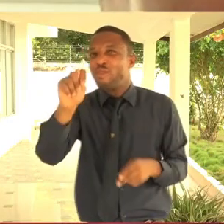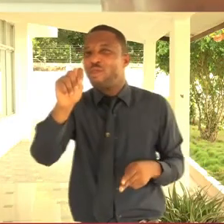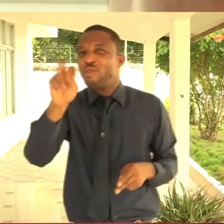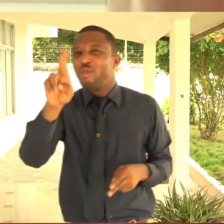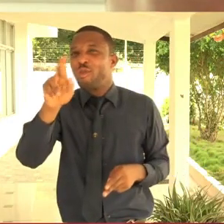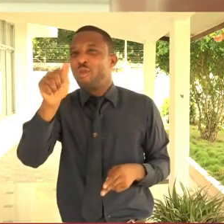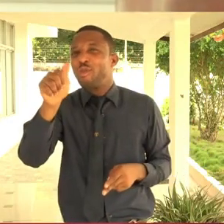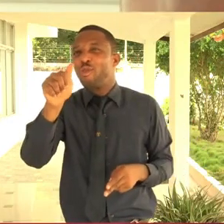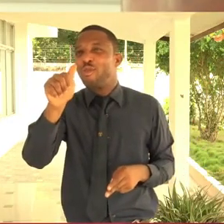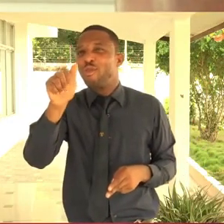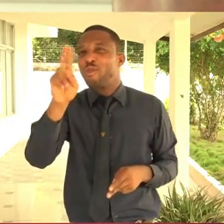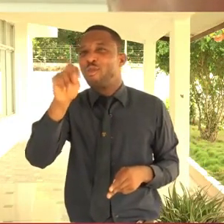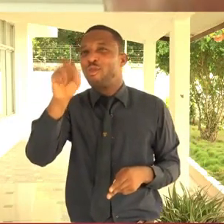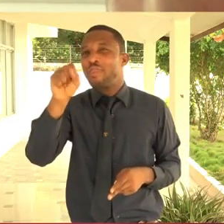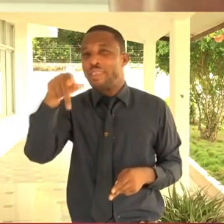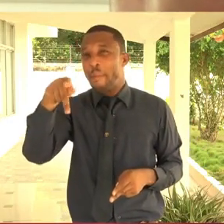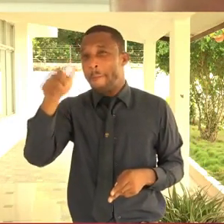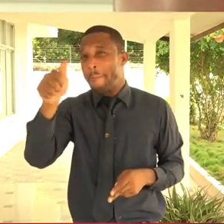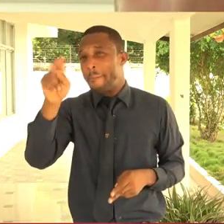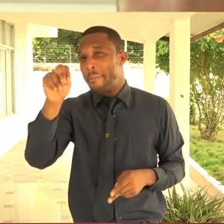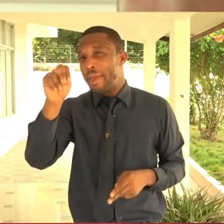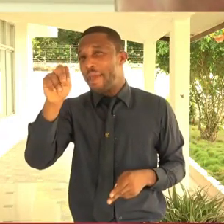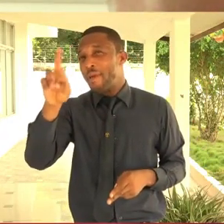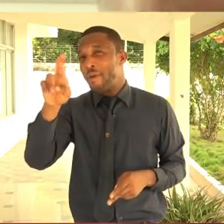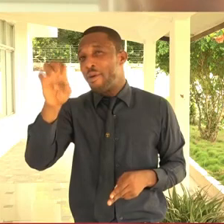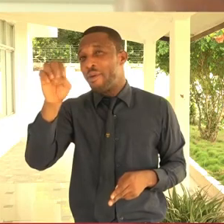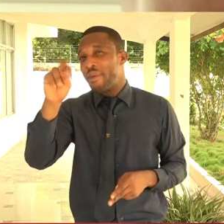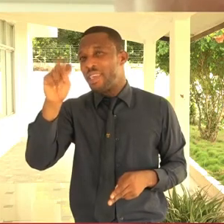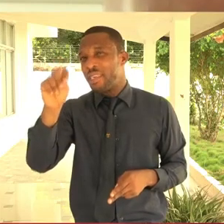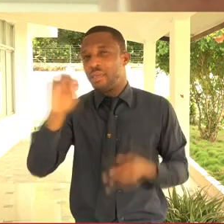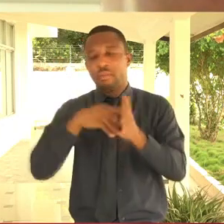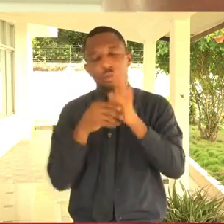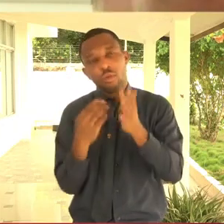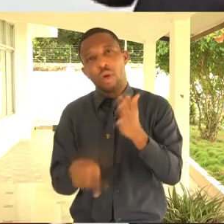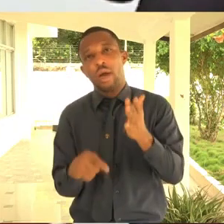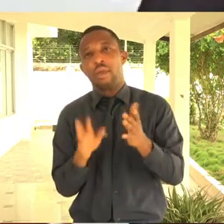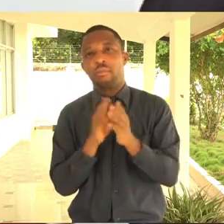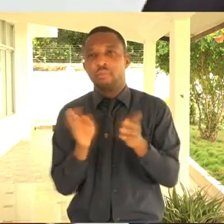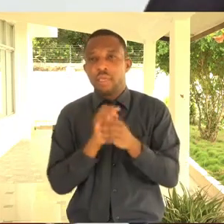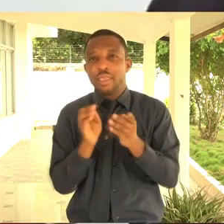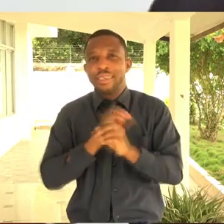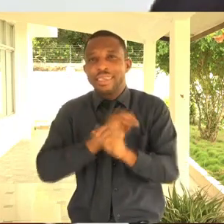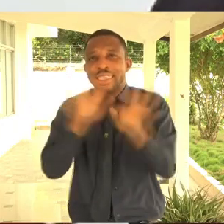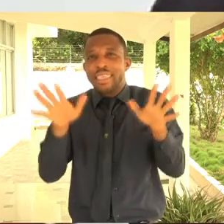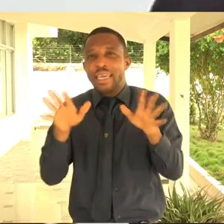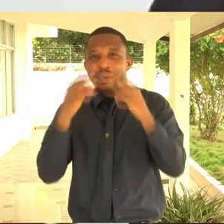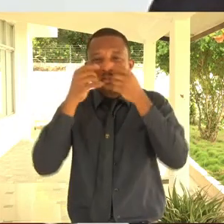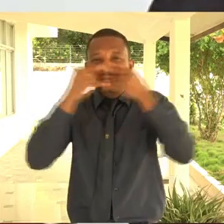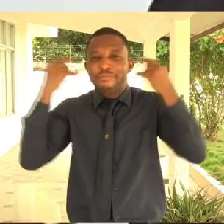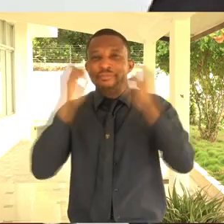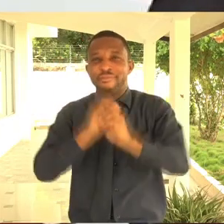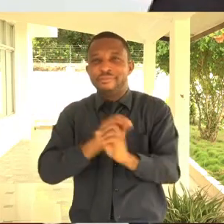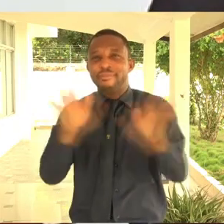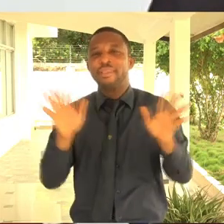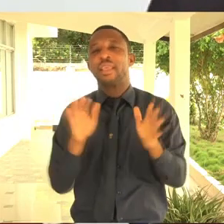given her the dimensions and whatever. So hopefully, maybe at the next briefing or the subsequent ones, you may see